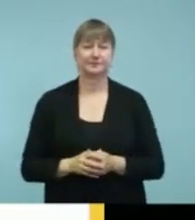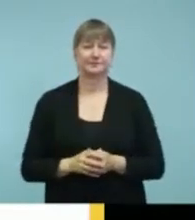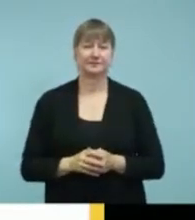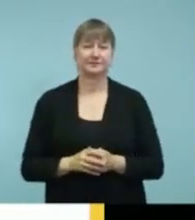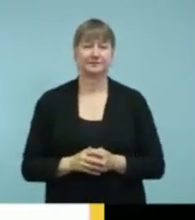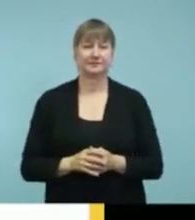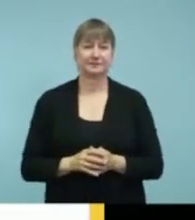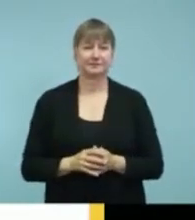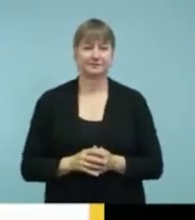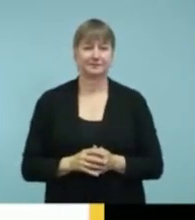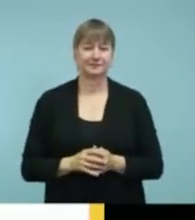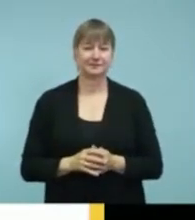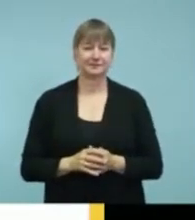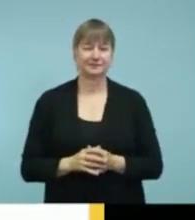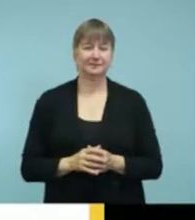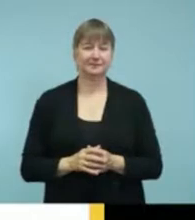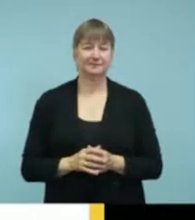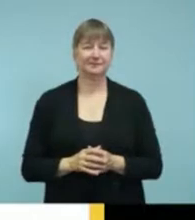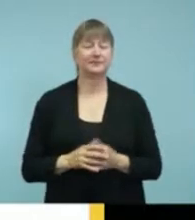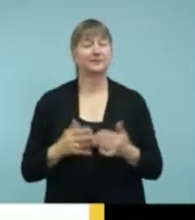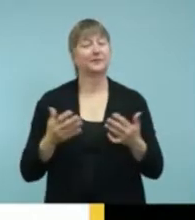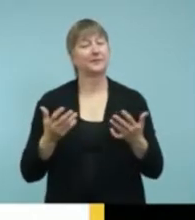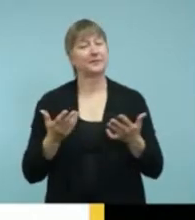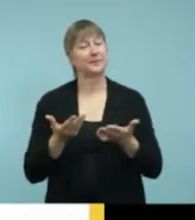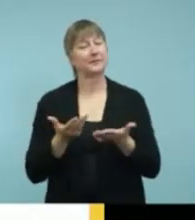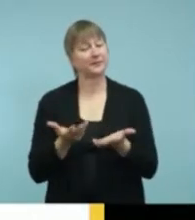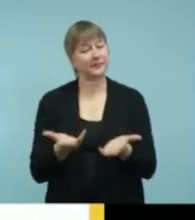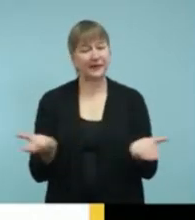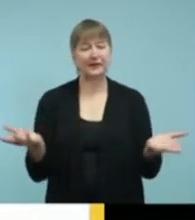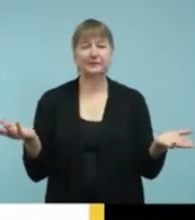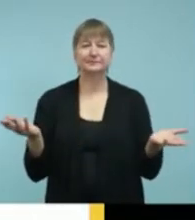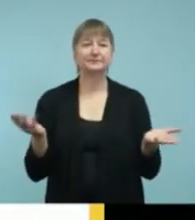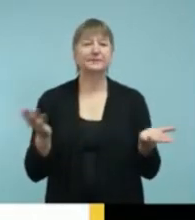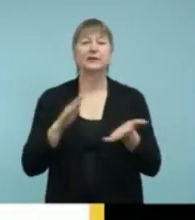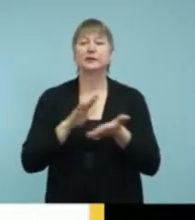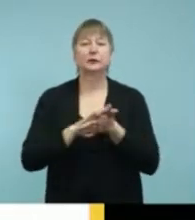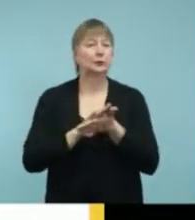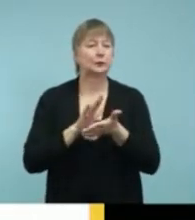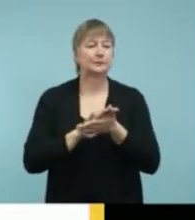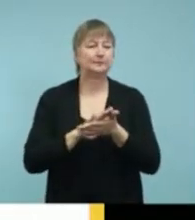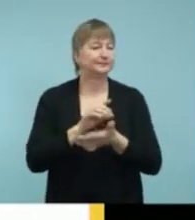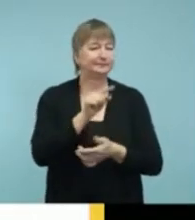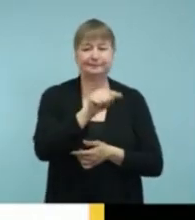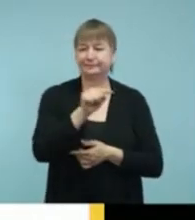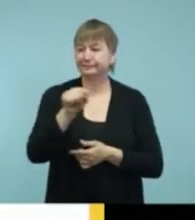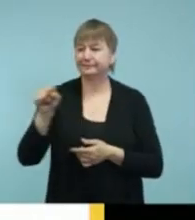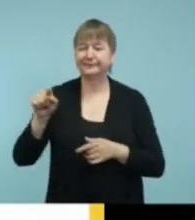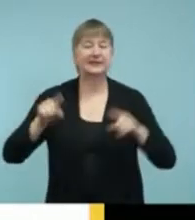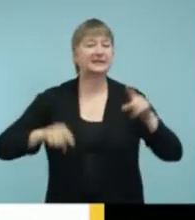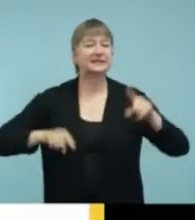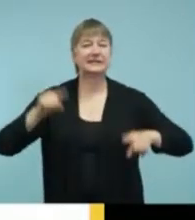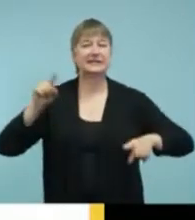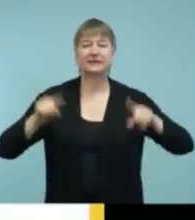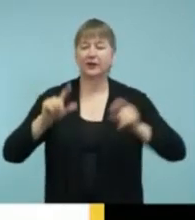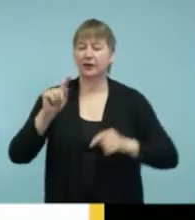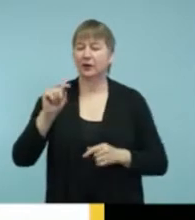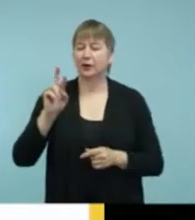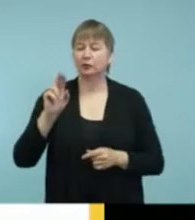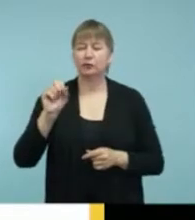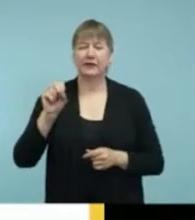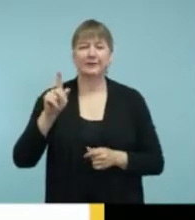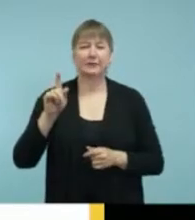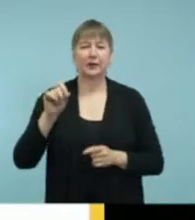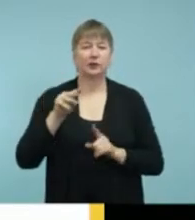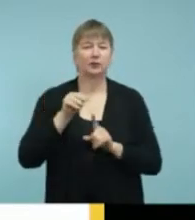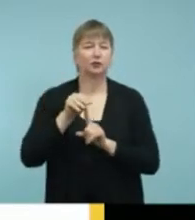So, you know, in a school setting, we see different kinds of transmitters. Popular right now